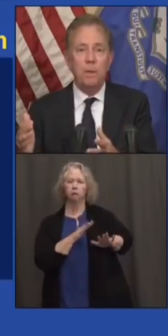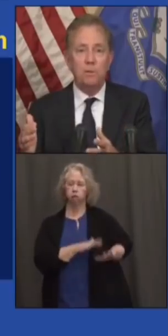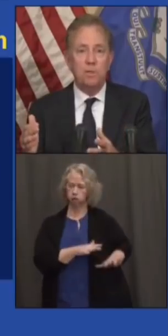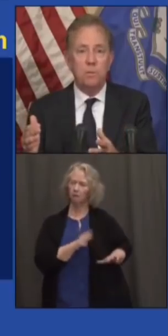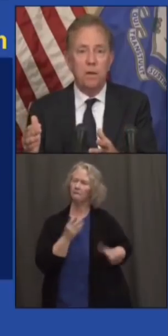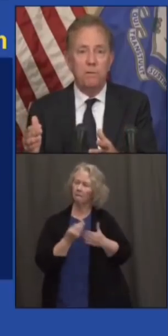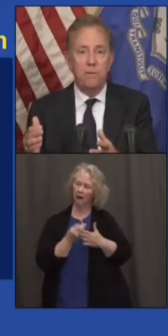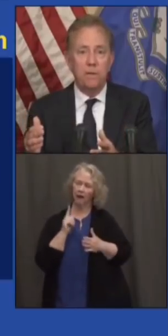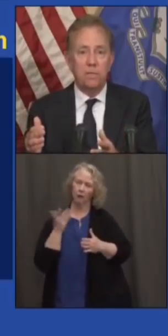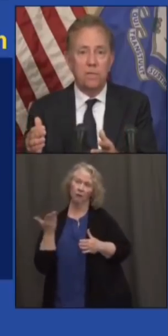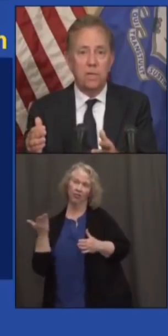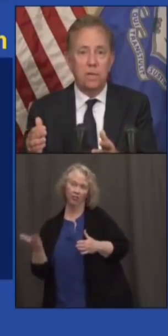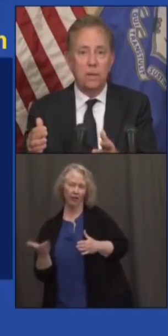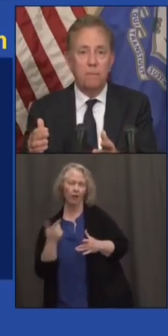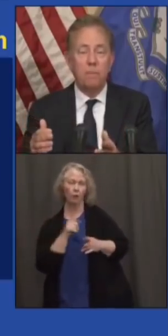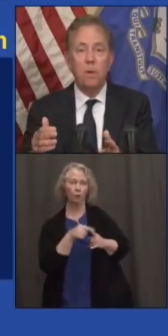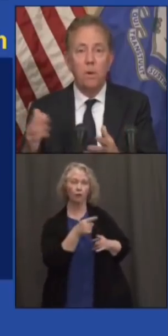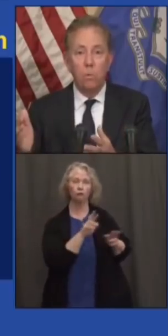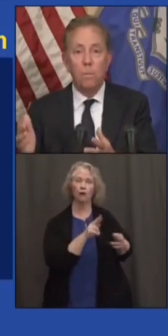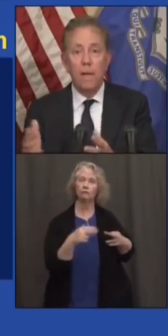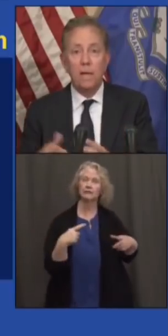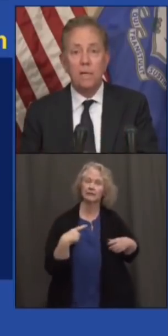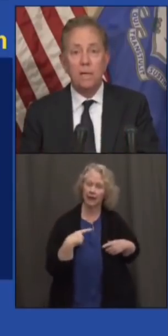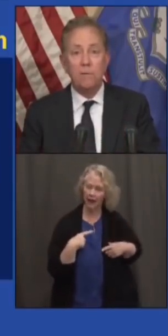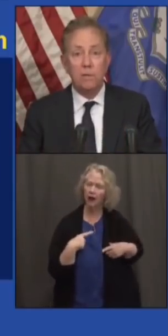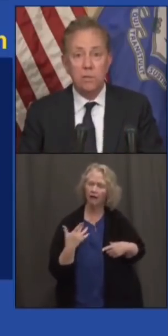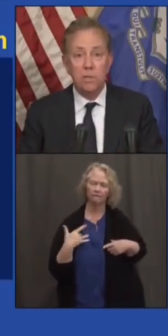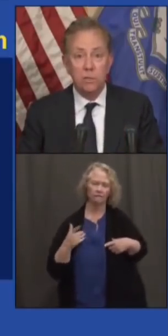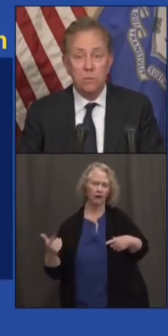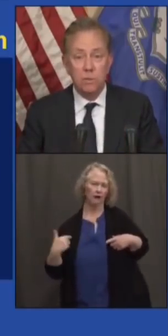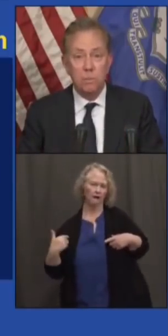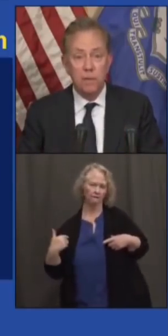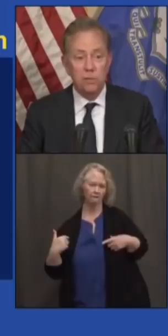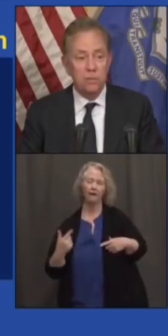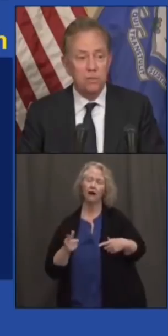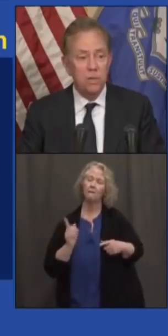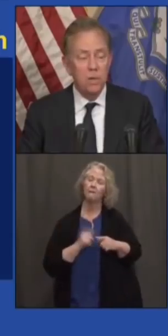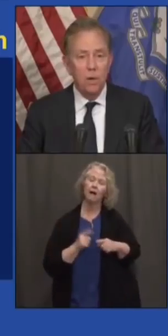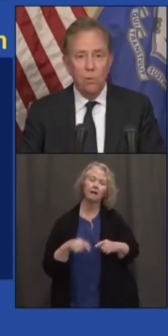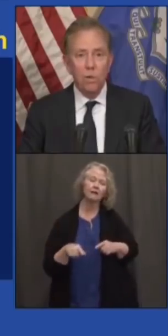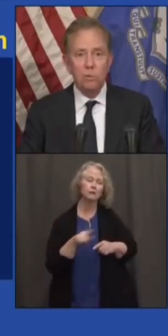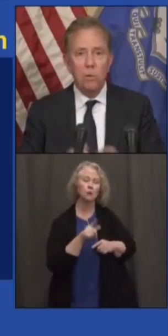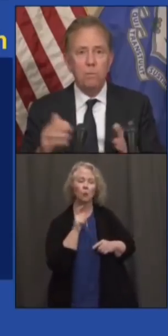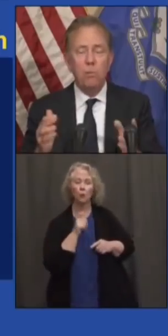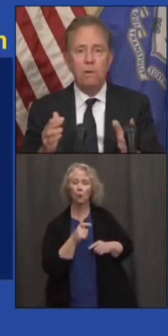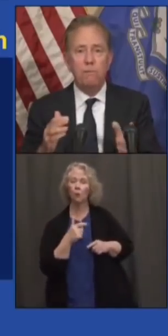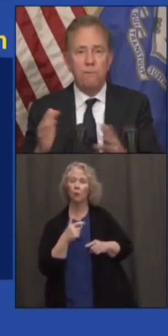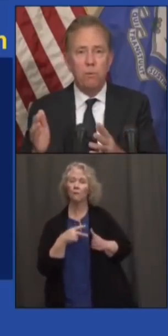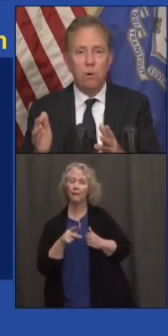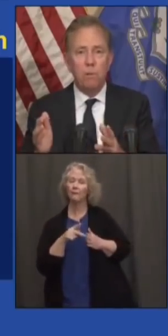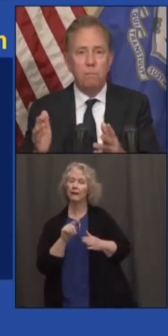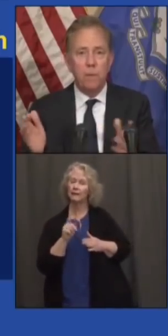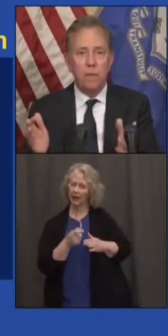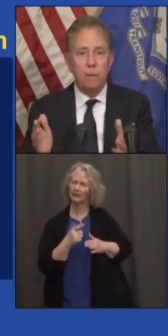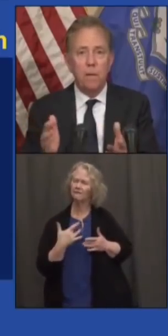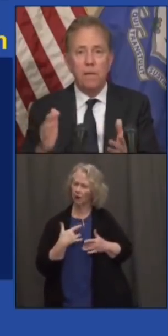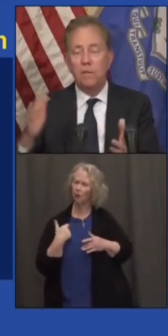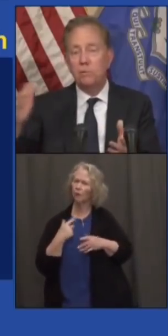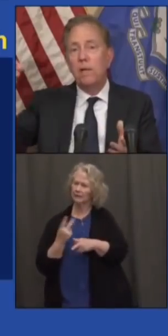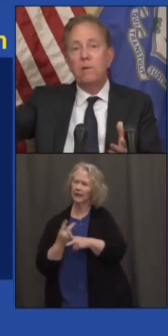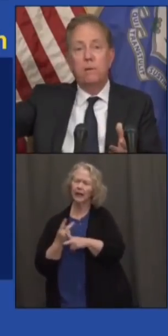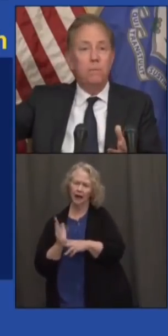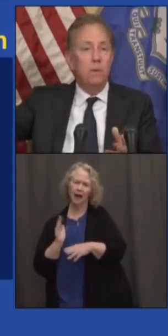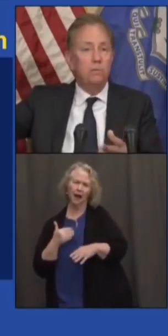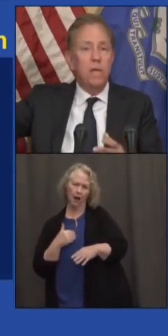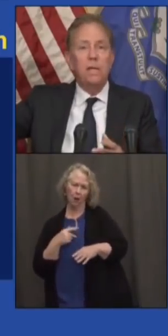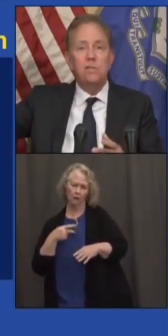taxpayers some confidence that we're making a difference in terms of pensions. What does $1.4 billion mean?